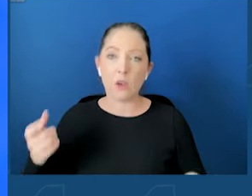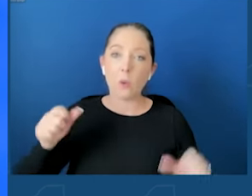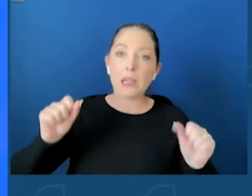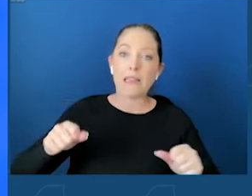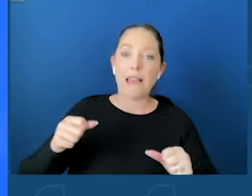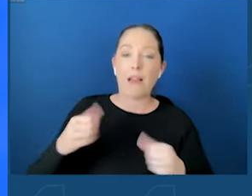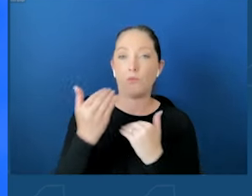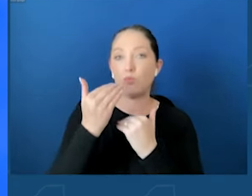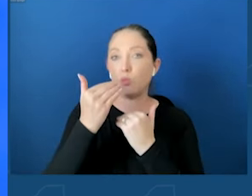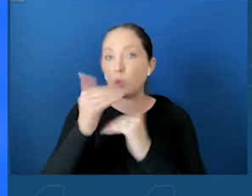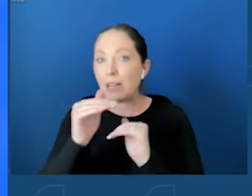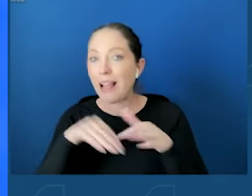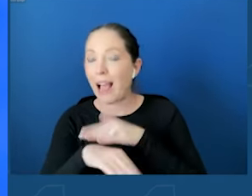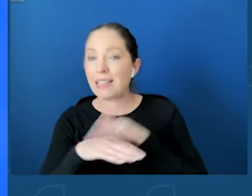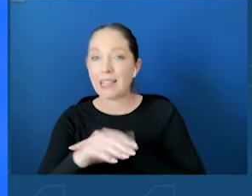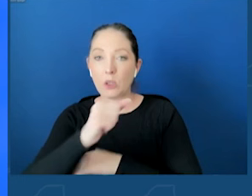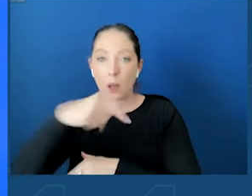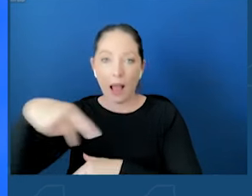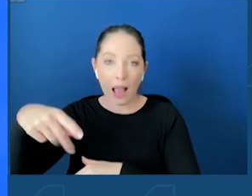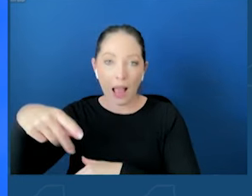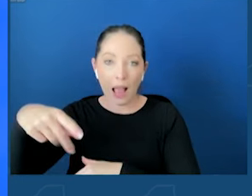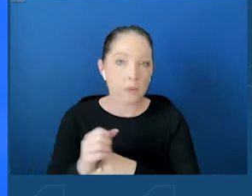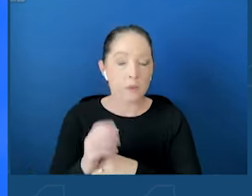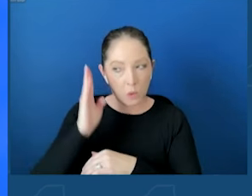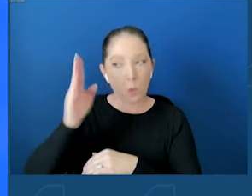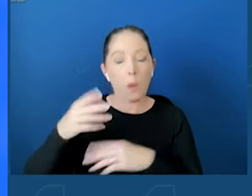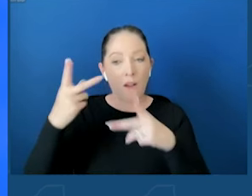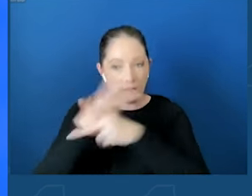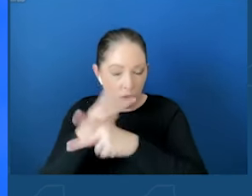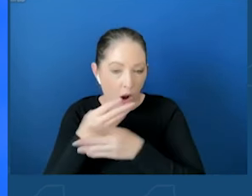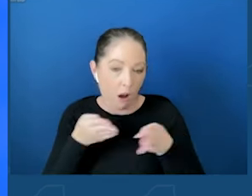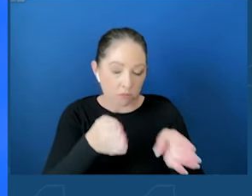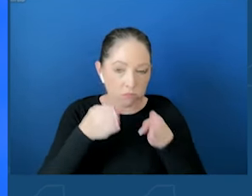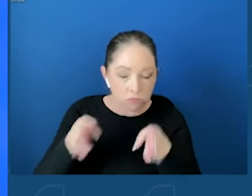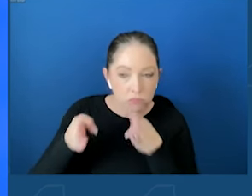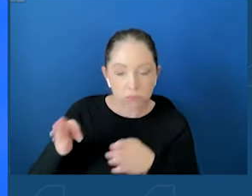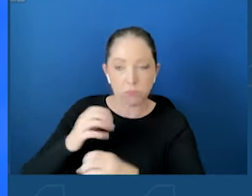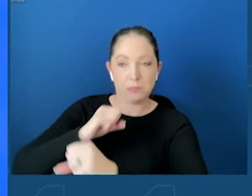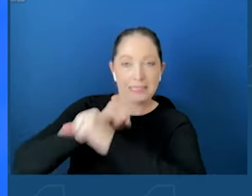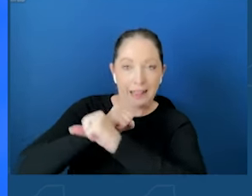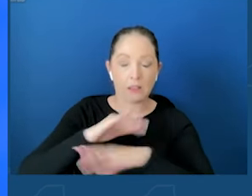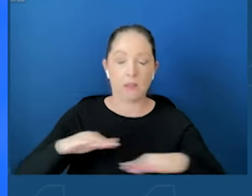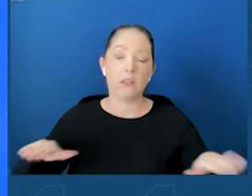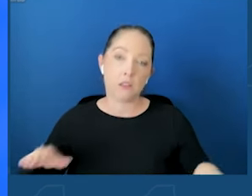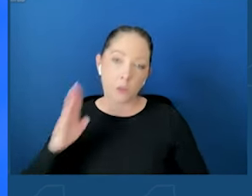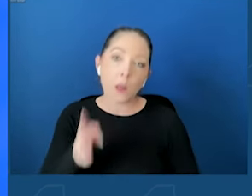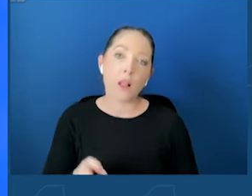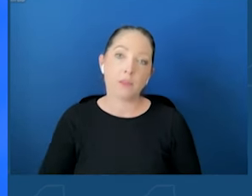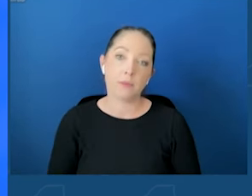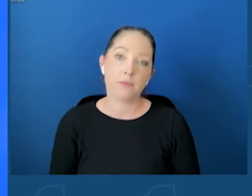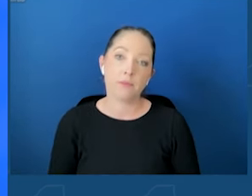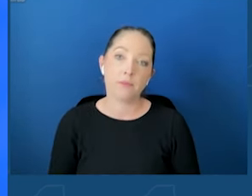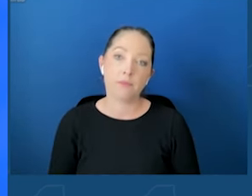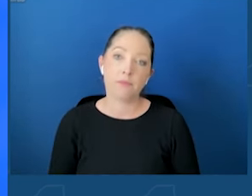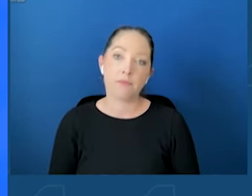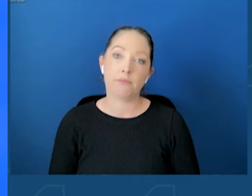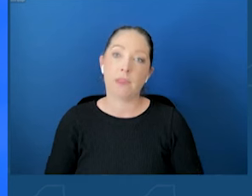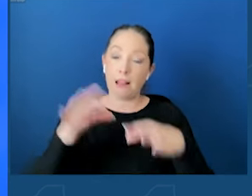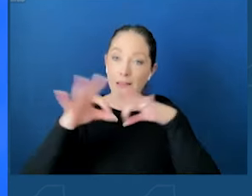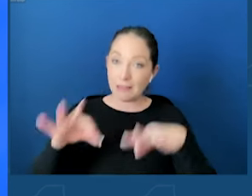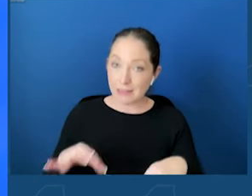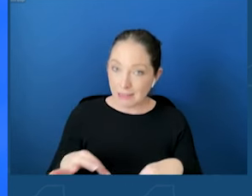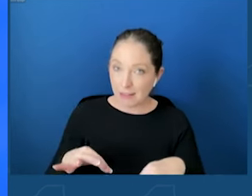many, many ways to protect our children. But the details are here. They'll explain them.